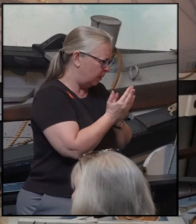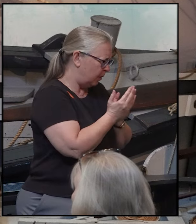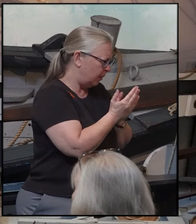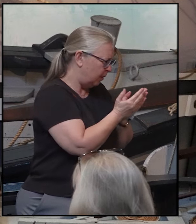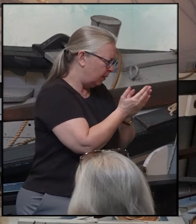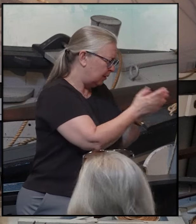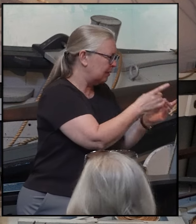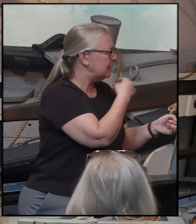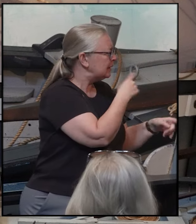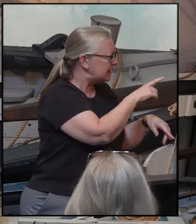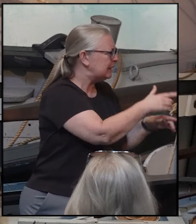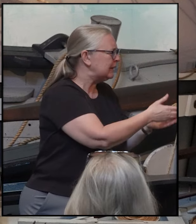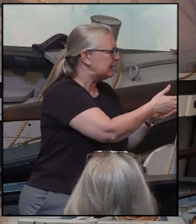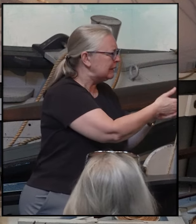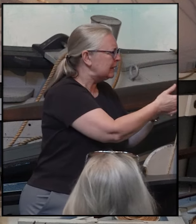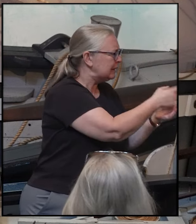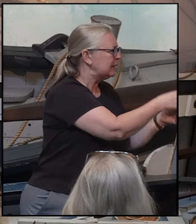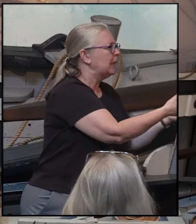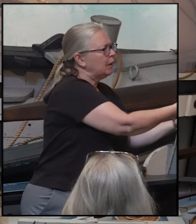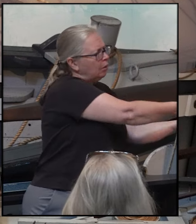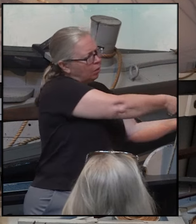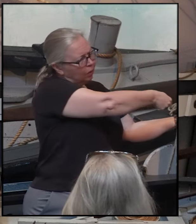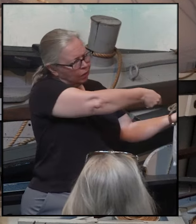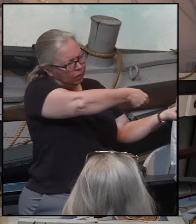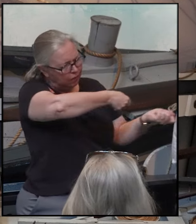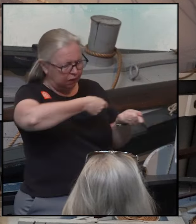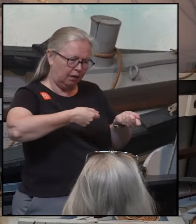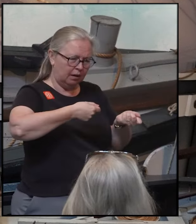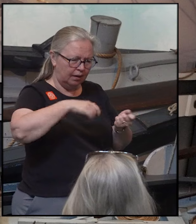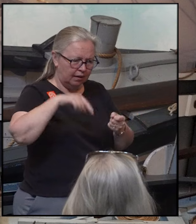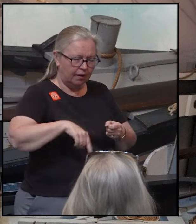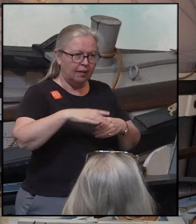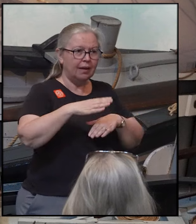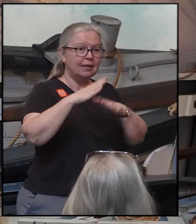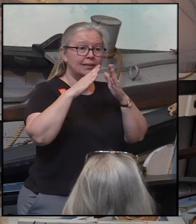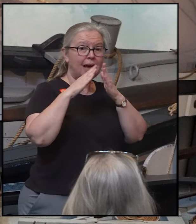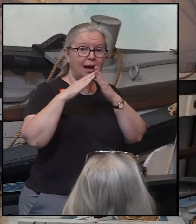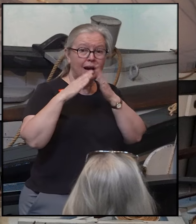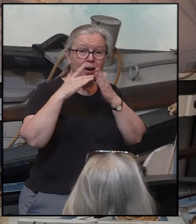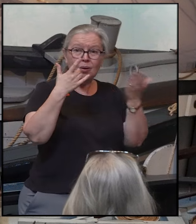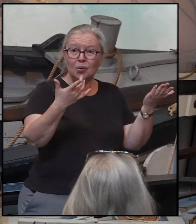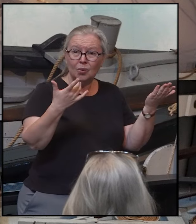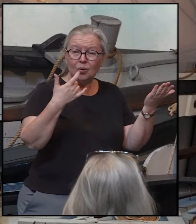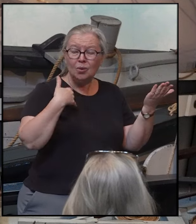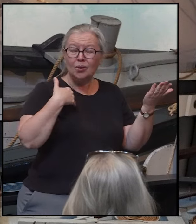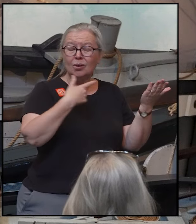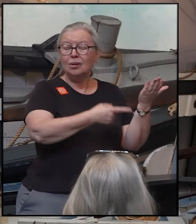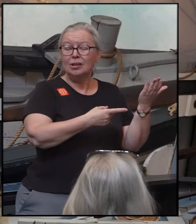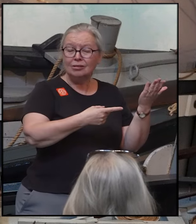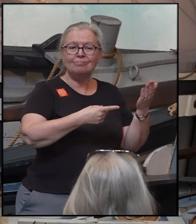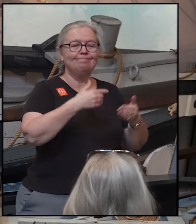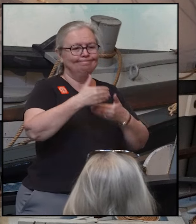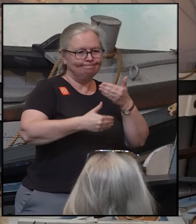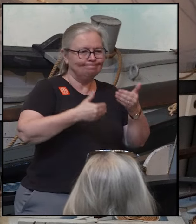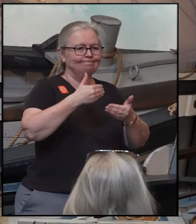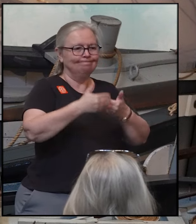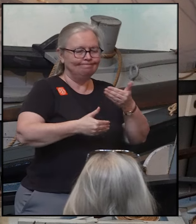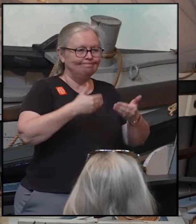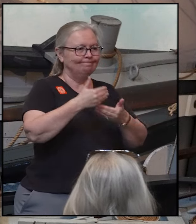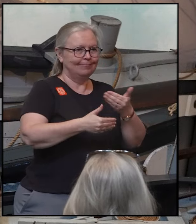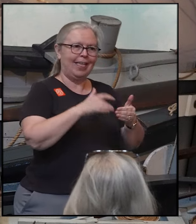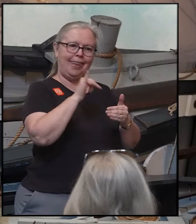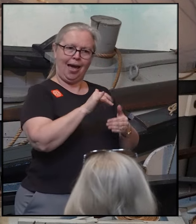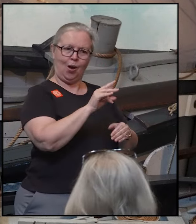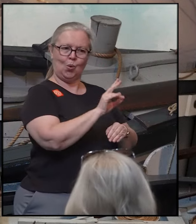bring back the whale, bring it into town, and process it. So now we've got a real nice business built